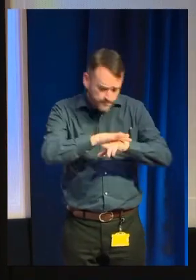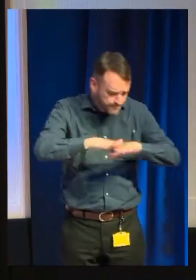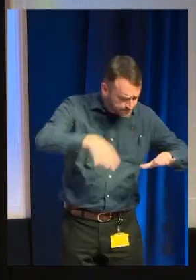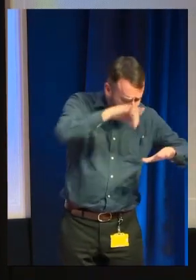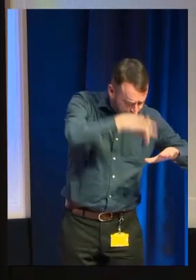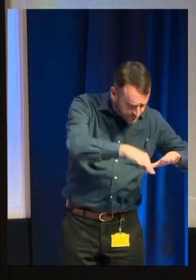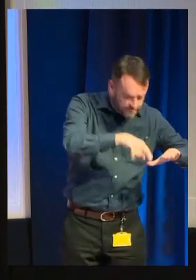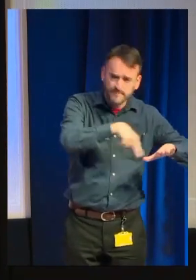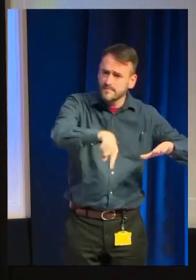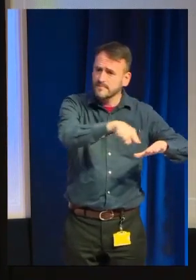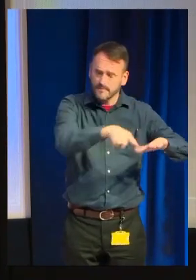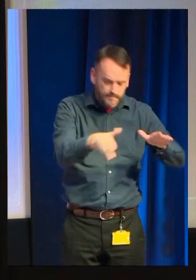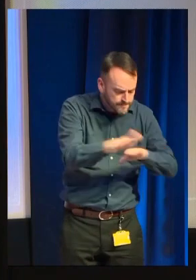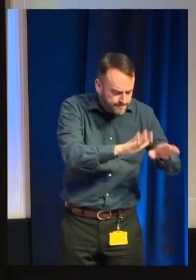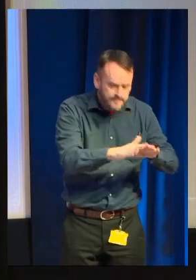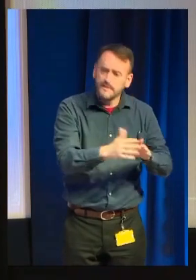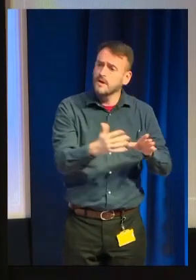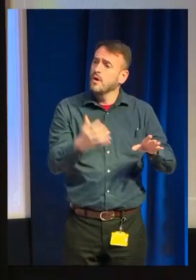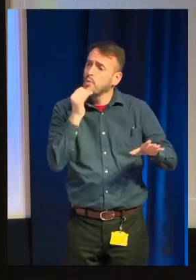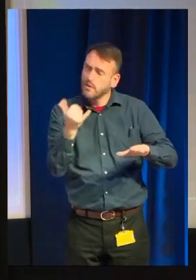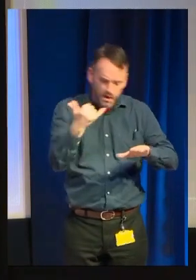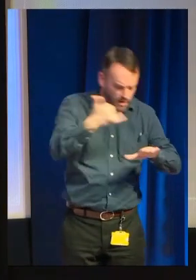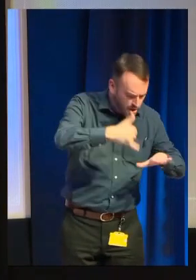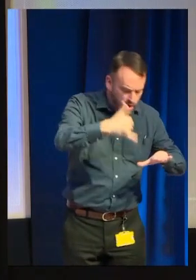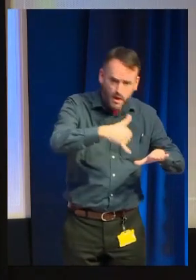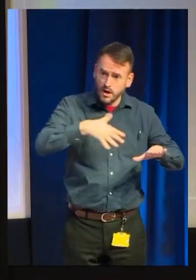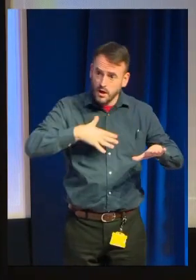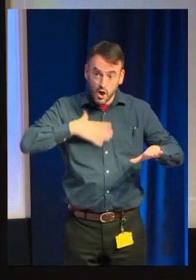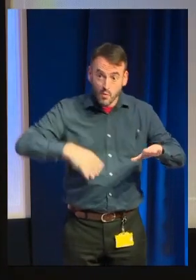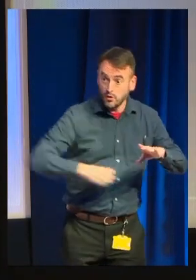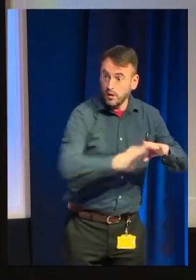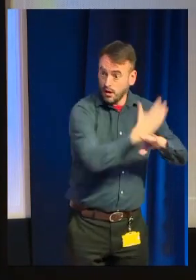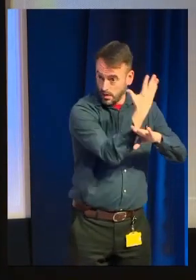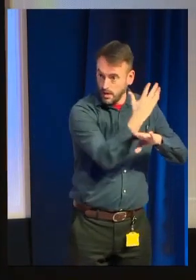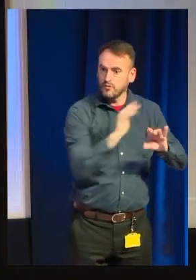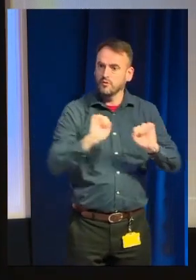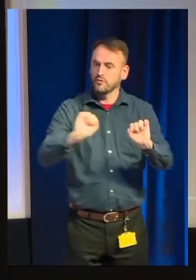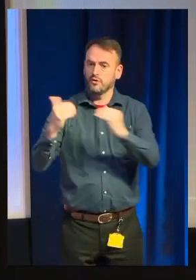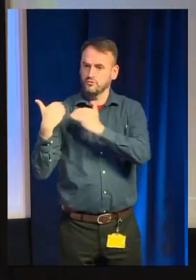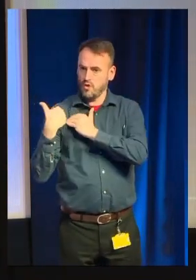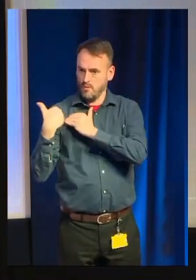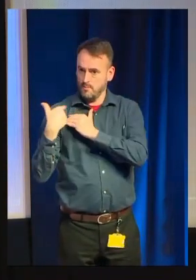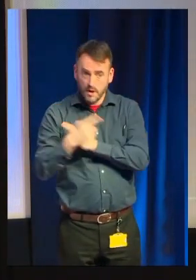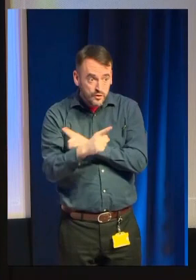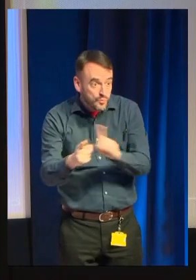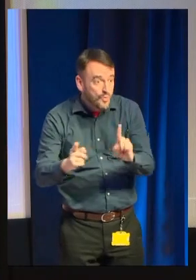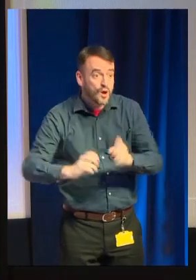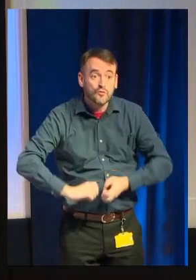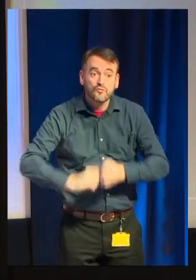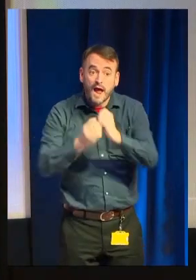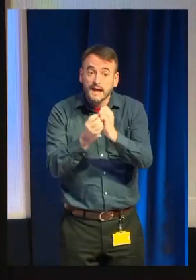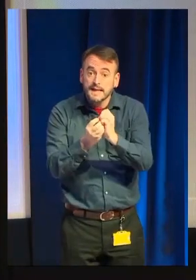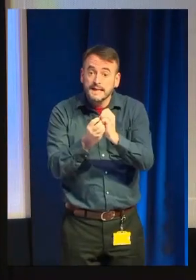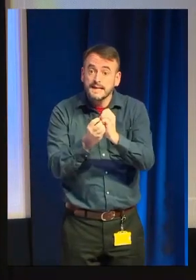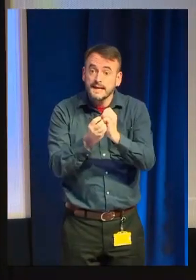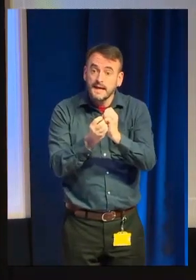water it. You need to look after it if you want it to bear fruit. It is your job as its creator to cultivate it.